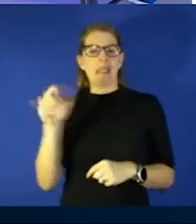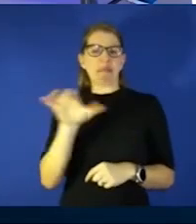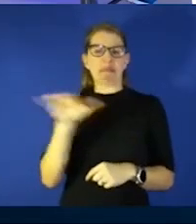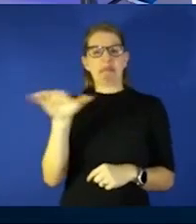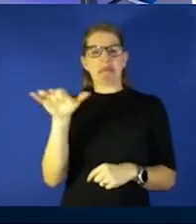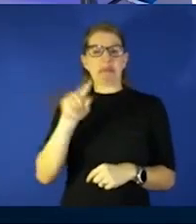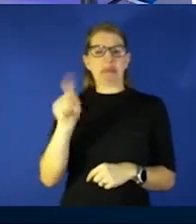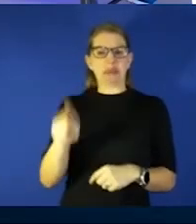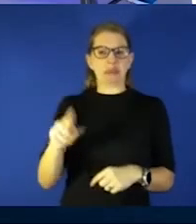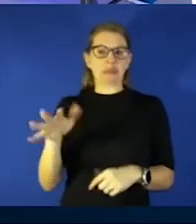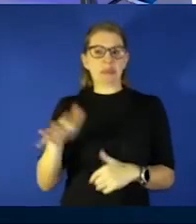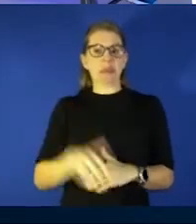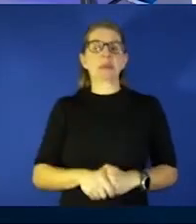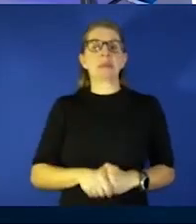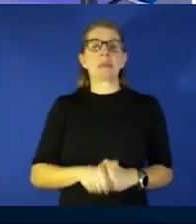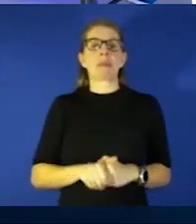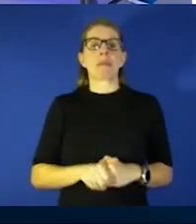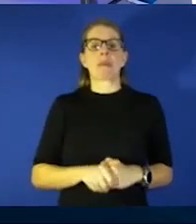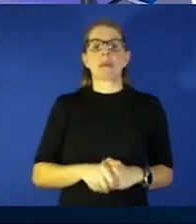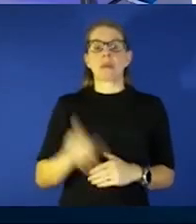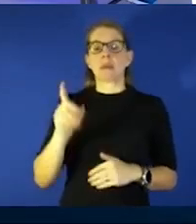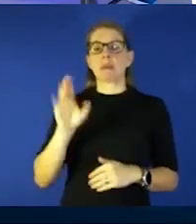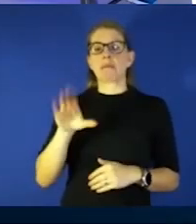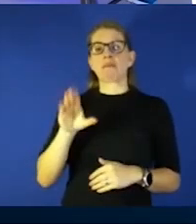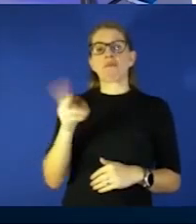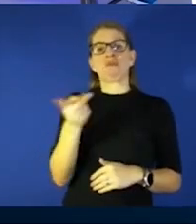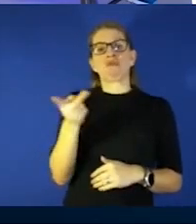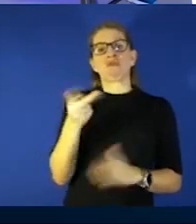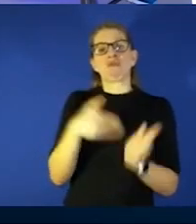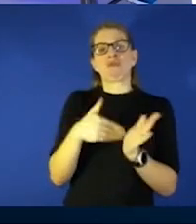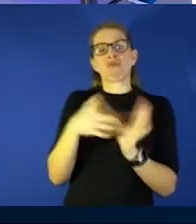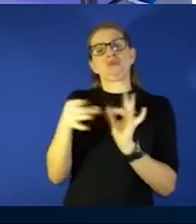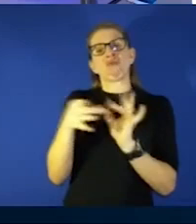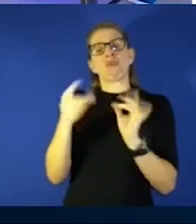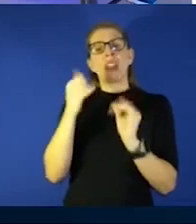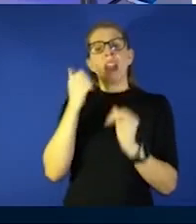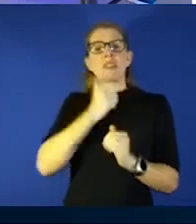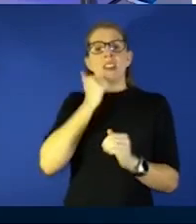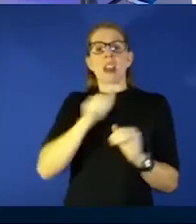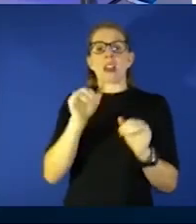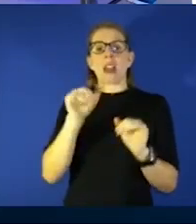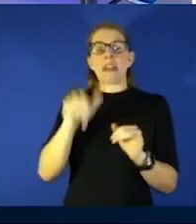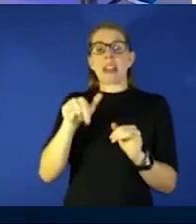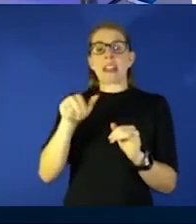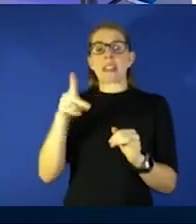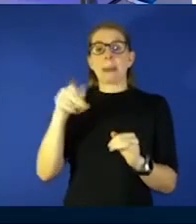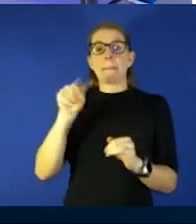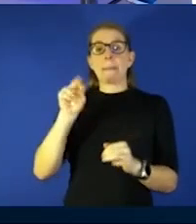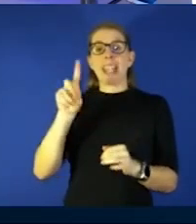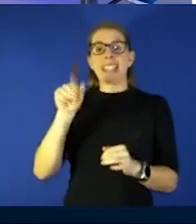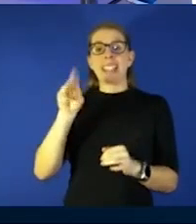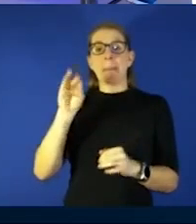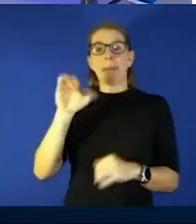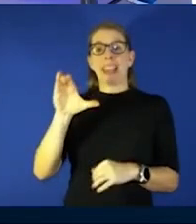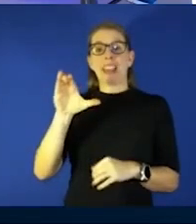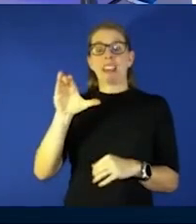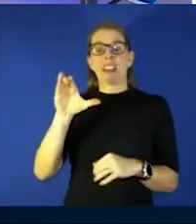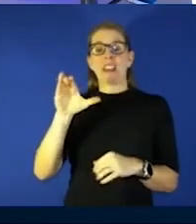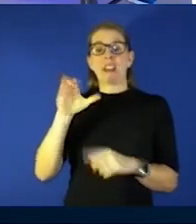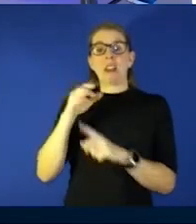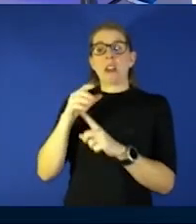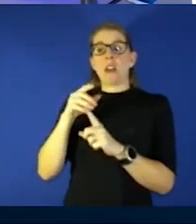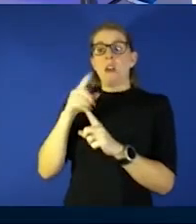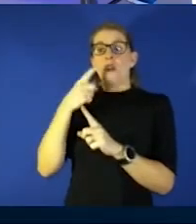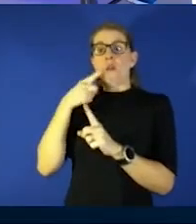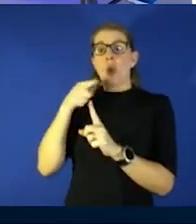um dr sites dr hawkinson have repeatedly each and every day stated that this pandemic is of the unvaccinated so